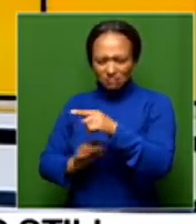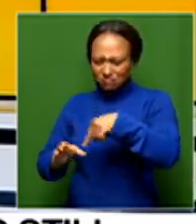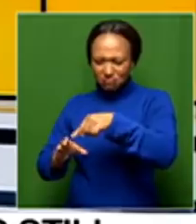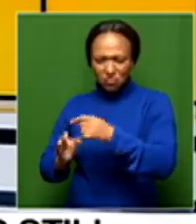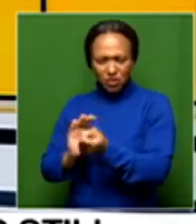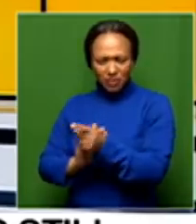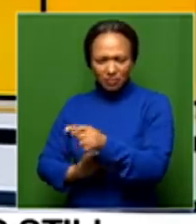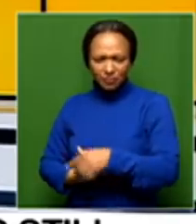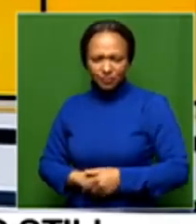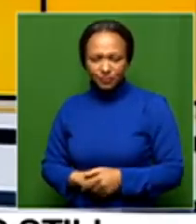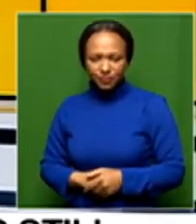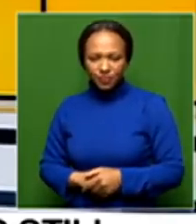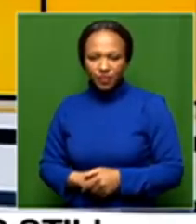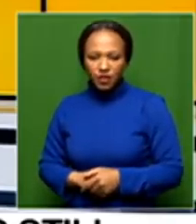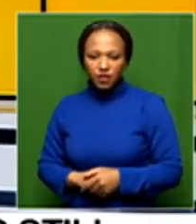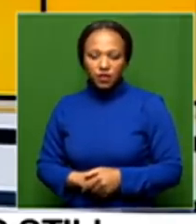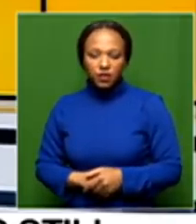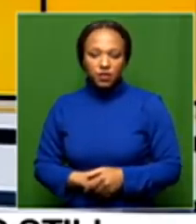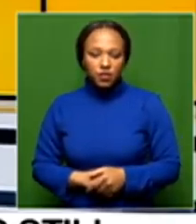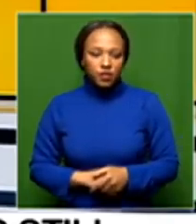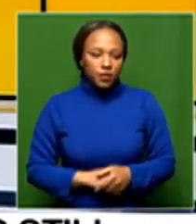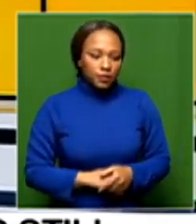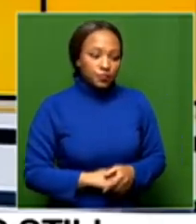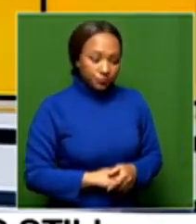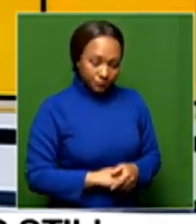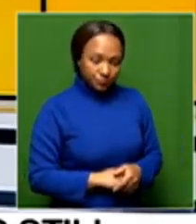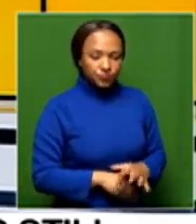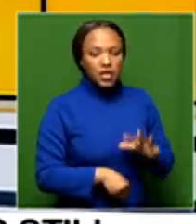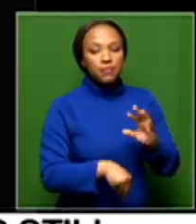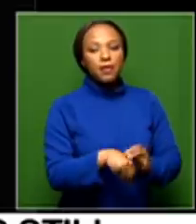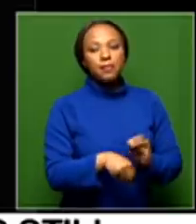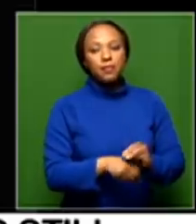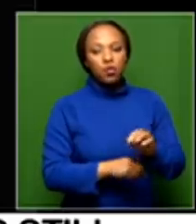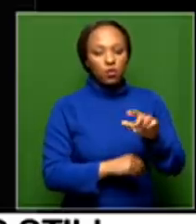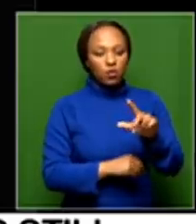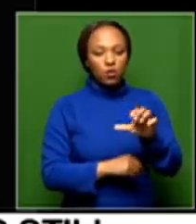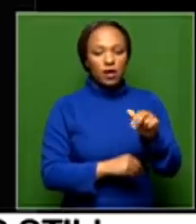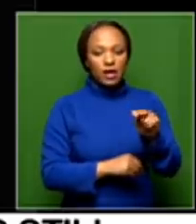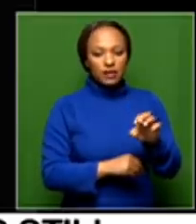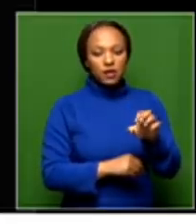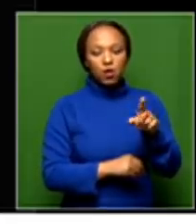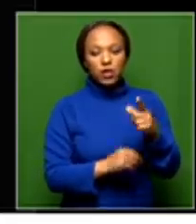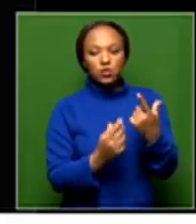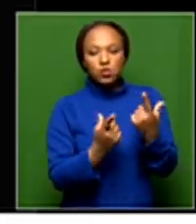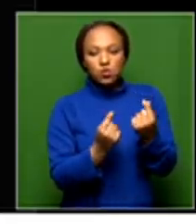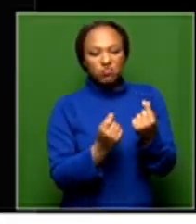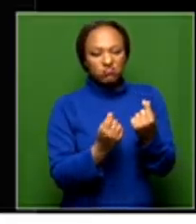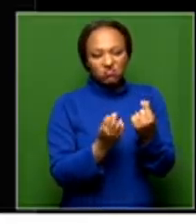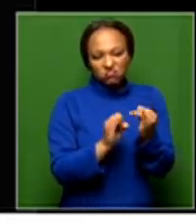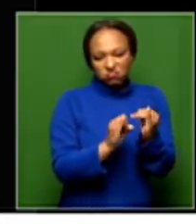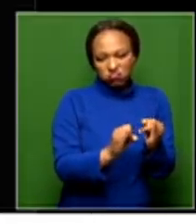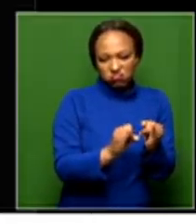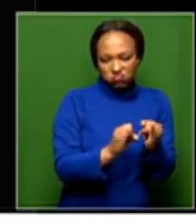So that's the thing, Leanne, with, you know, acting in bad faith in terms of